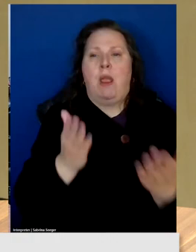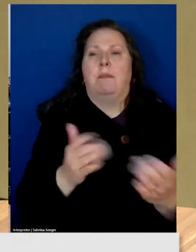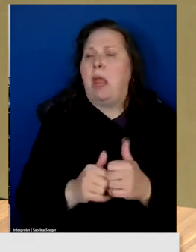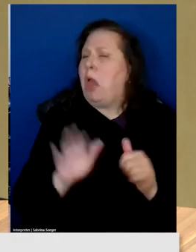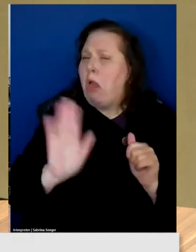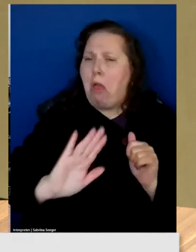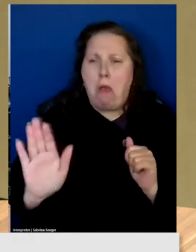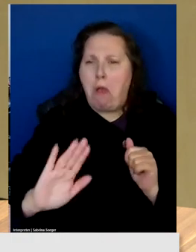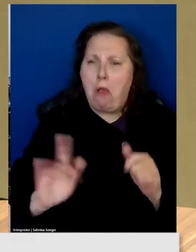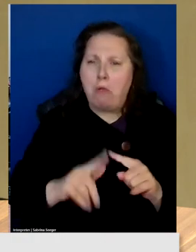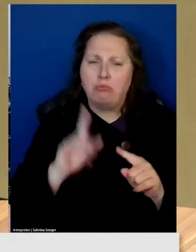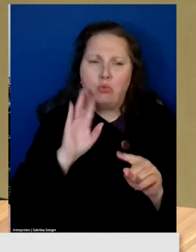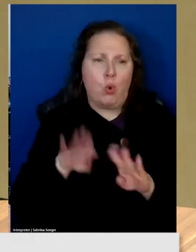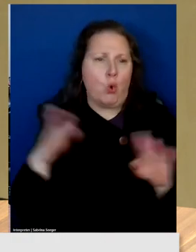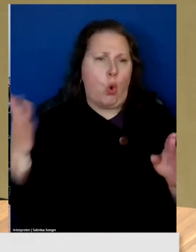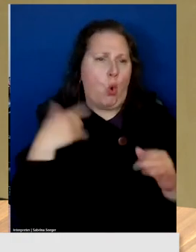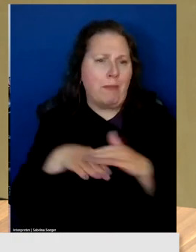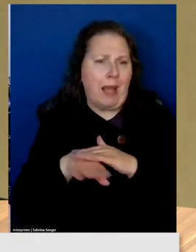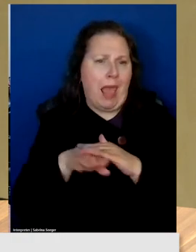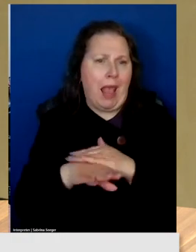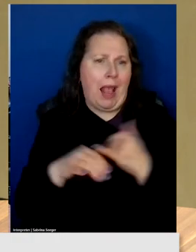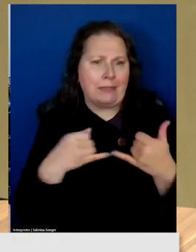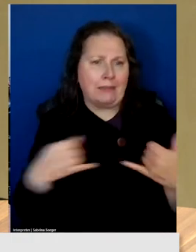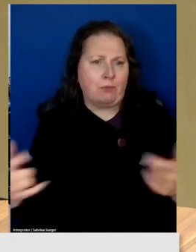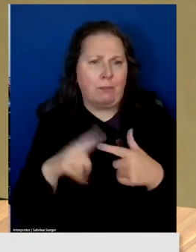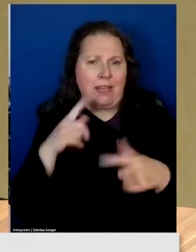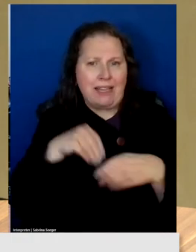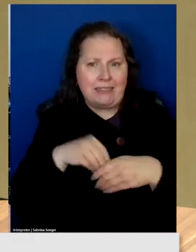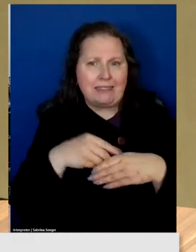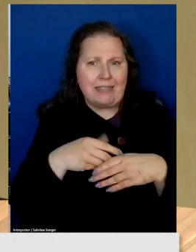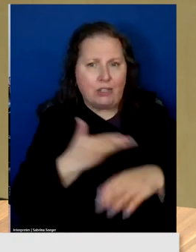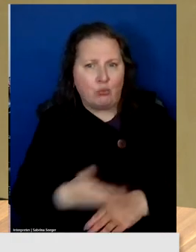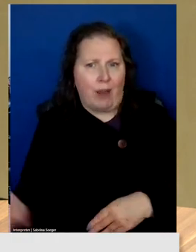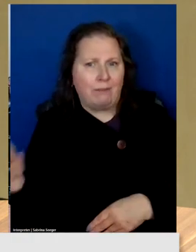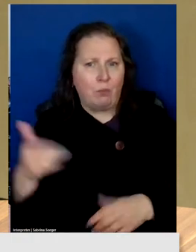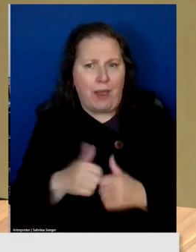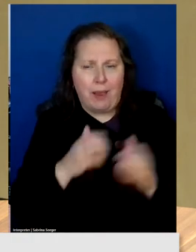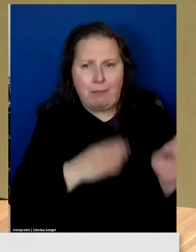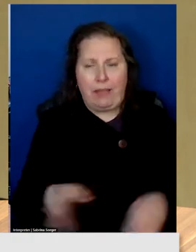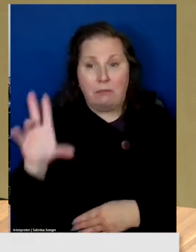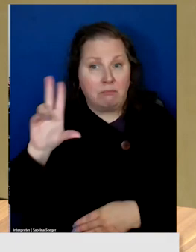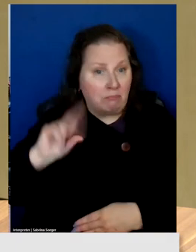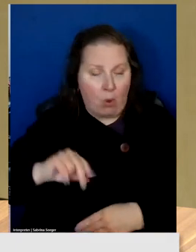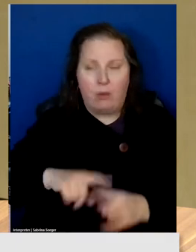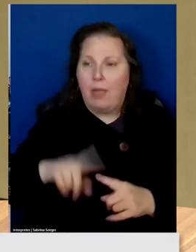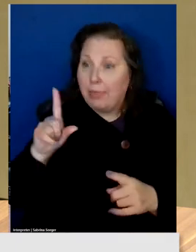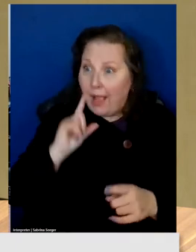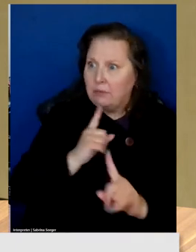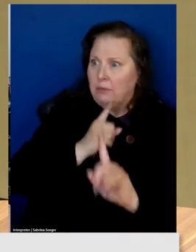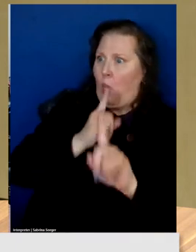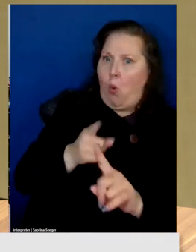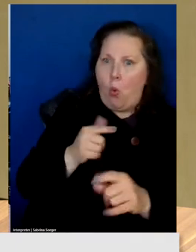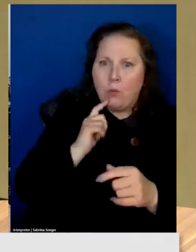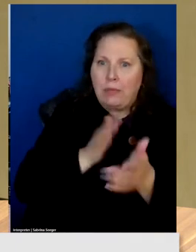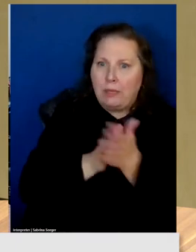don't tie open access fiber to your incentive right plans. That's the only lever we have with regards to incentive right plans is the teeth in